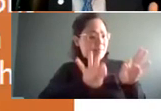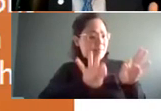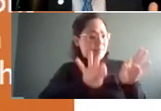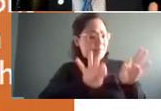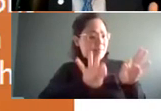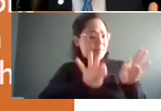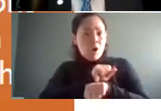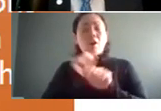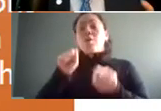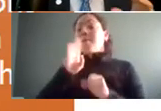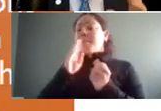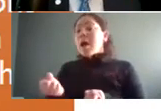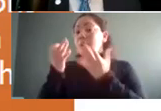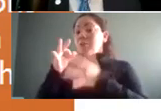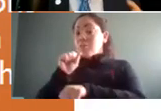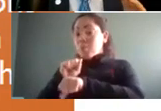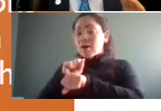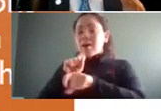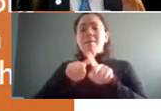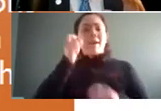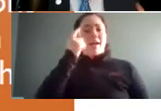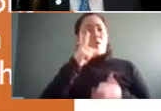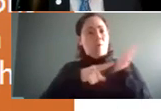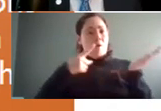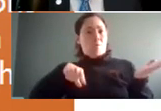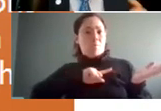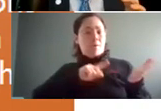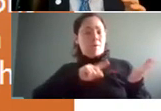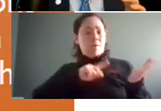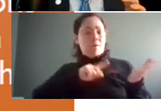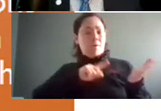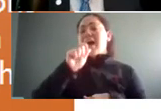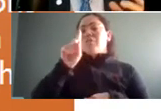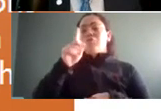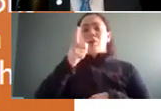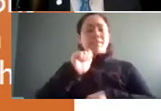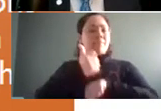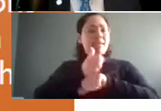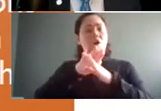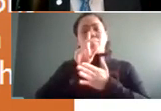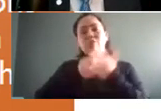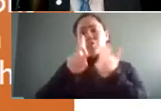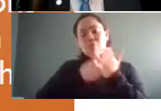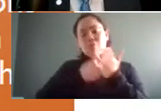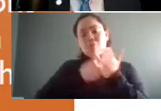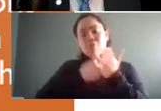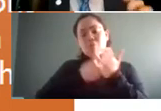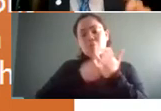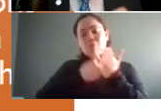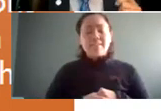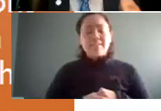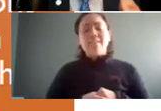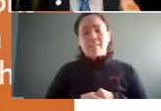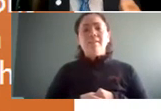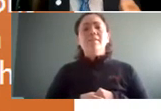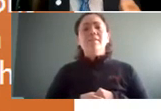on quantity of work what we want though is to make sure that it's not based on a discriminatory reason and that